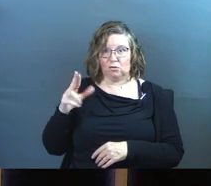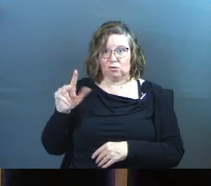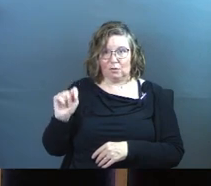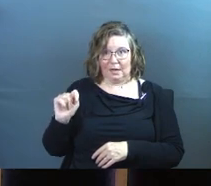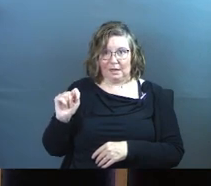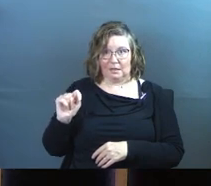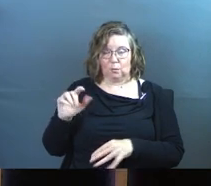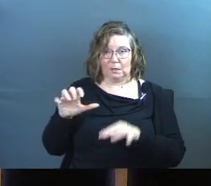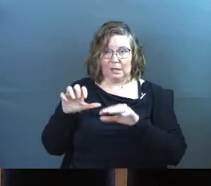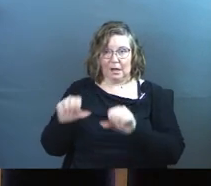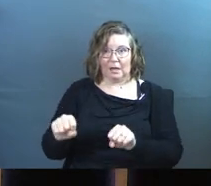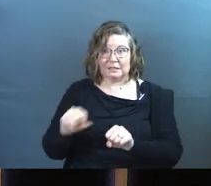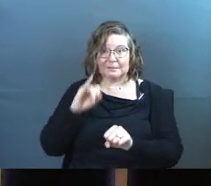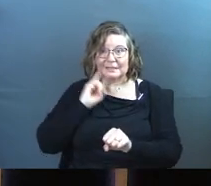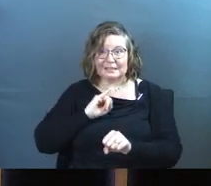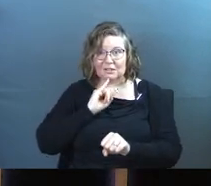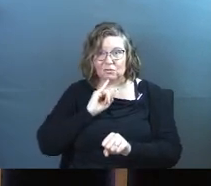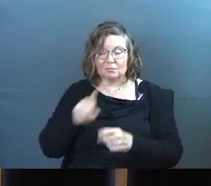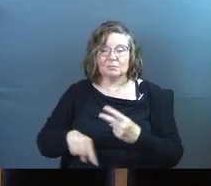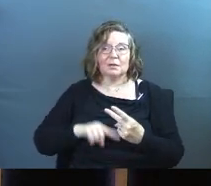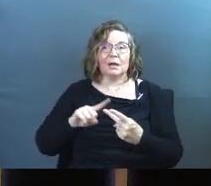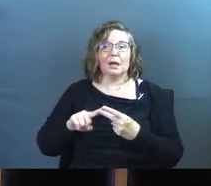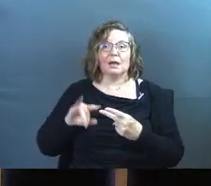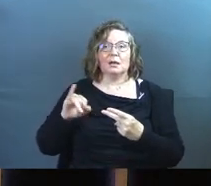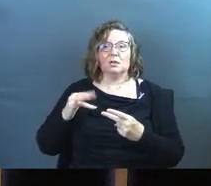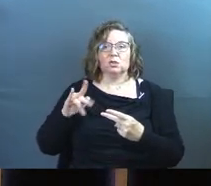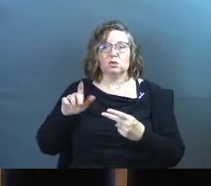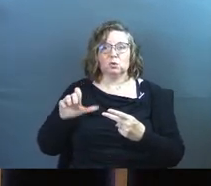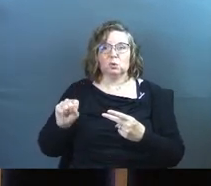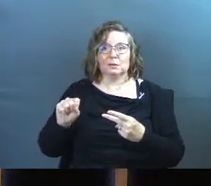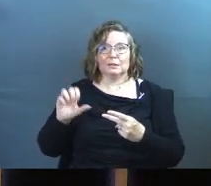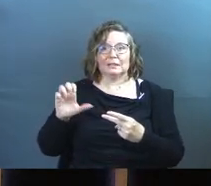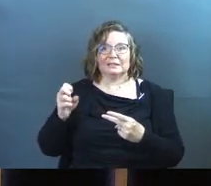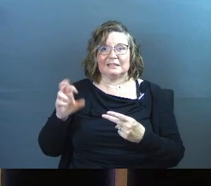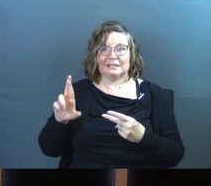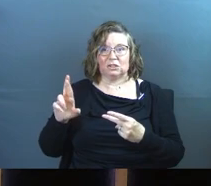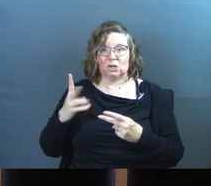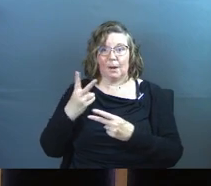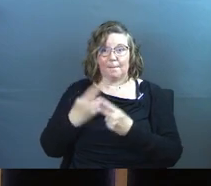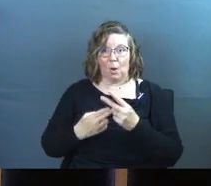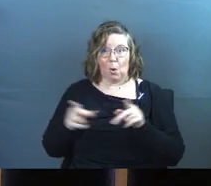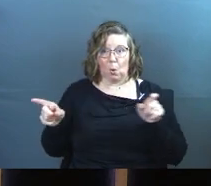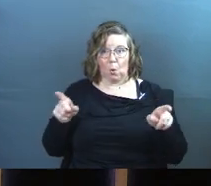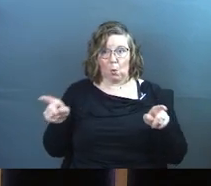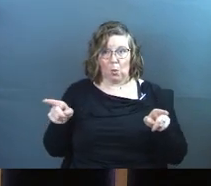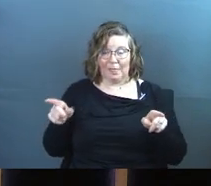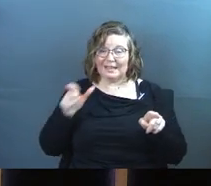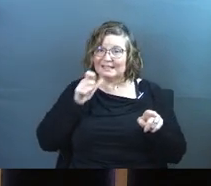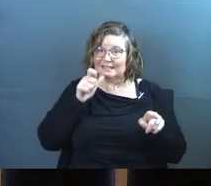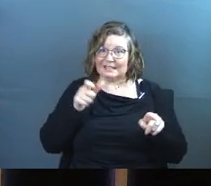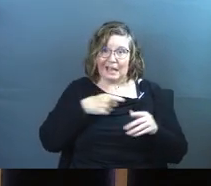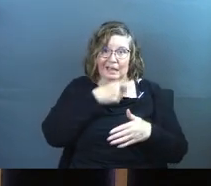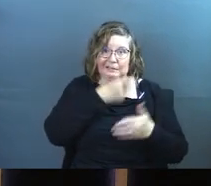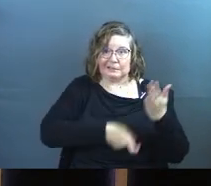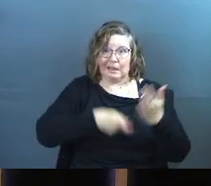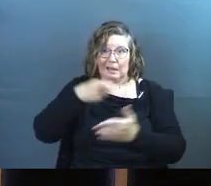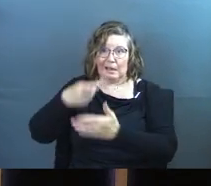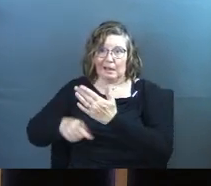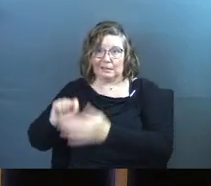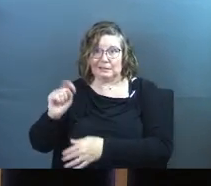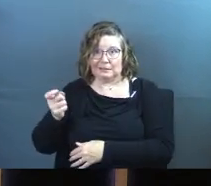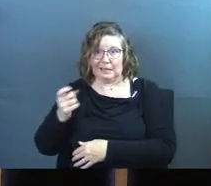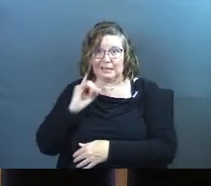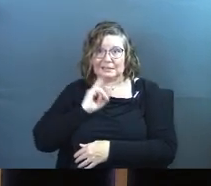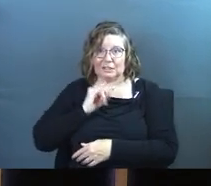Israel and Julius Caesar's occupation of Israel, both of those emperors did not tax Israel